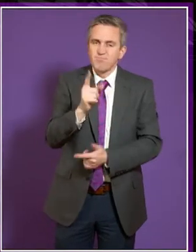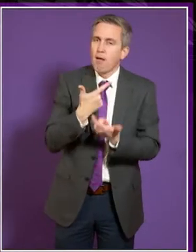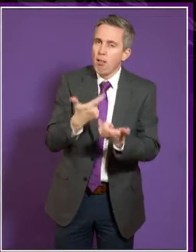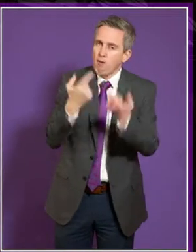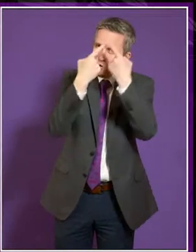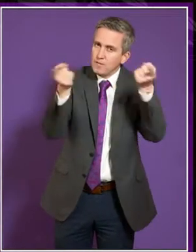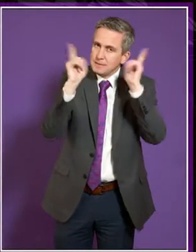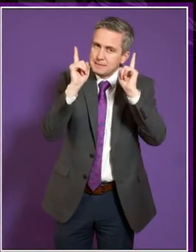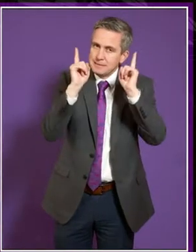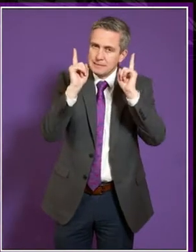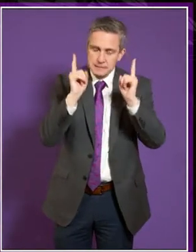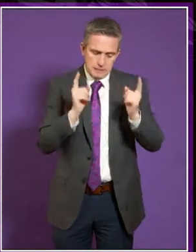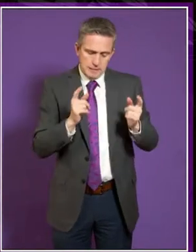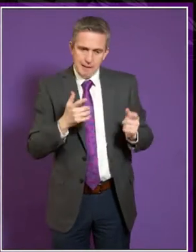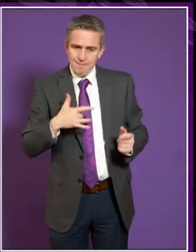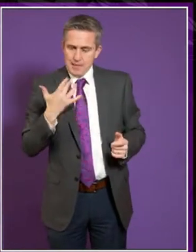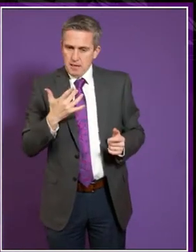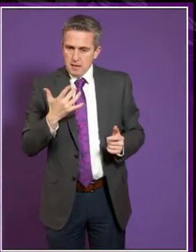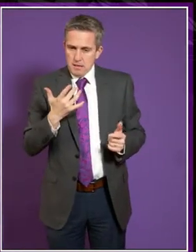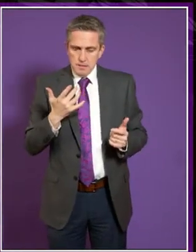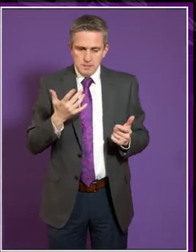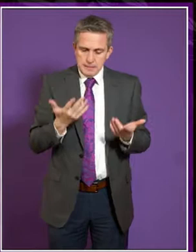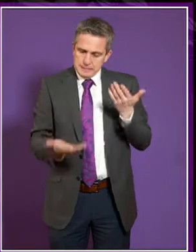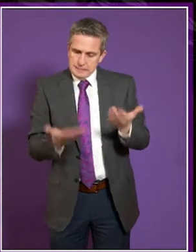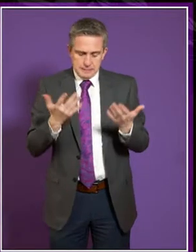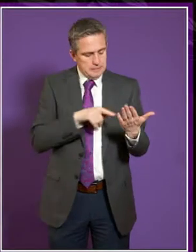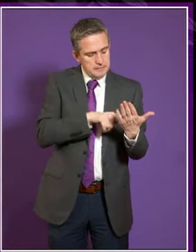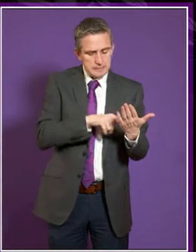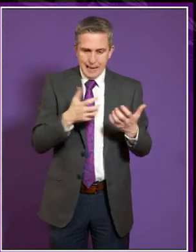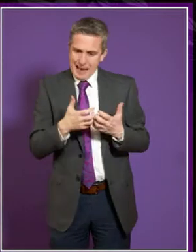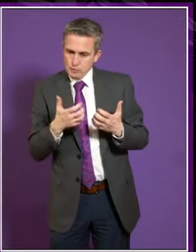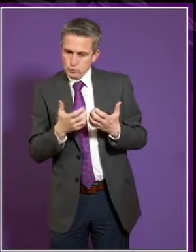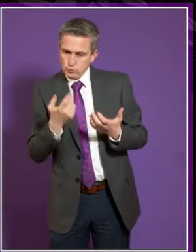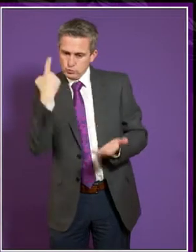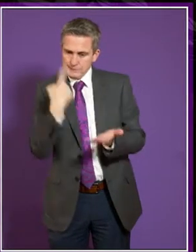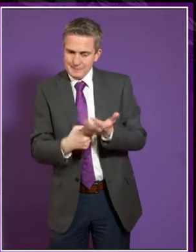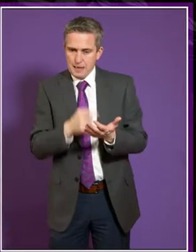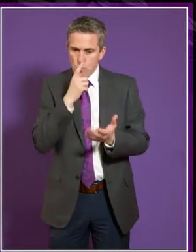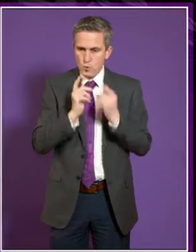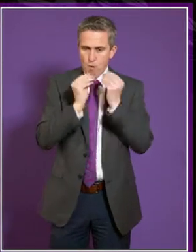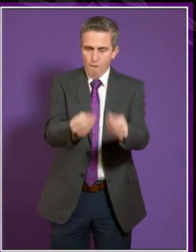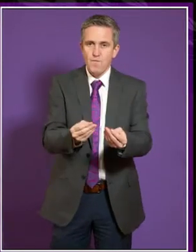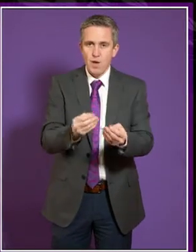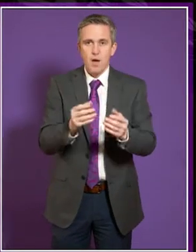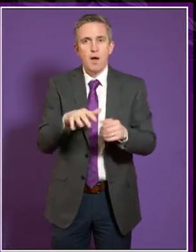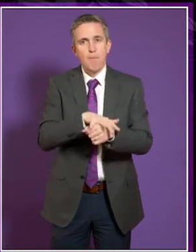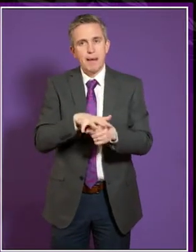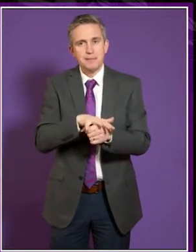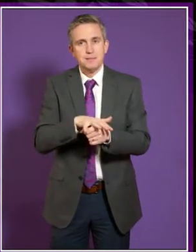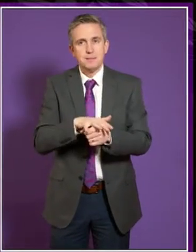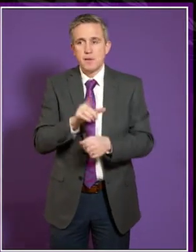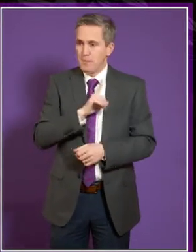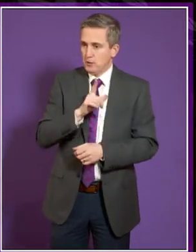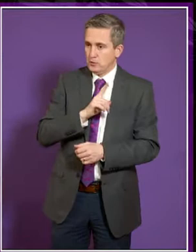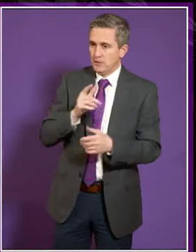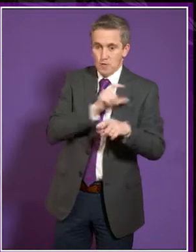about how to apply that because, you it's a controversial area. If you've got high demand for your courses and you're having to